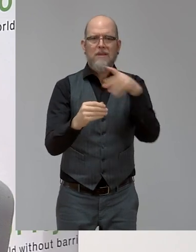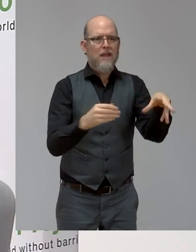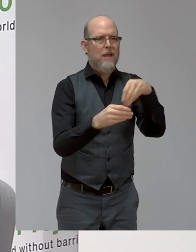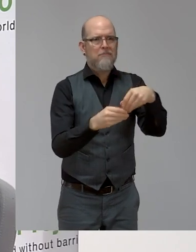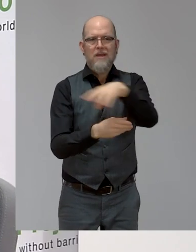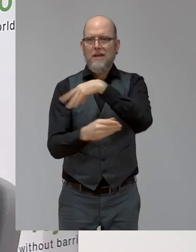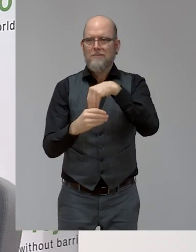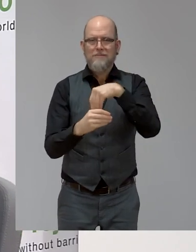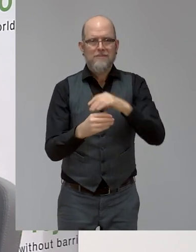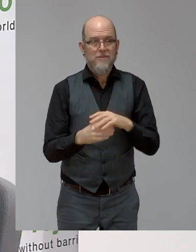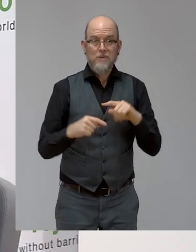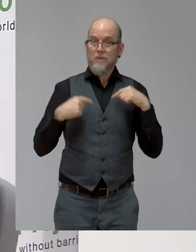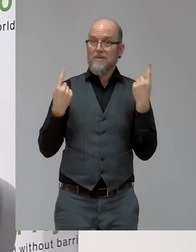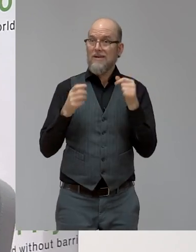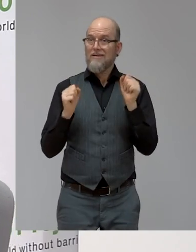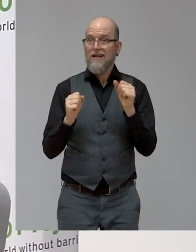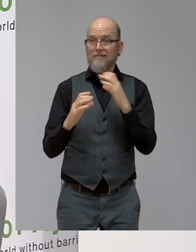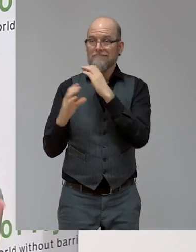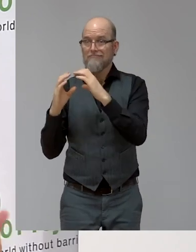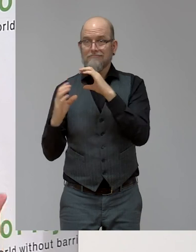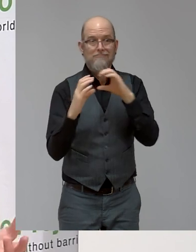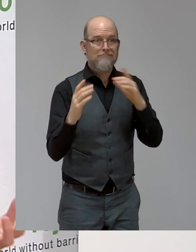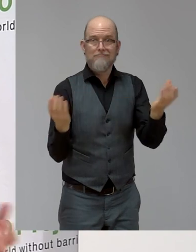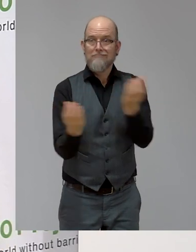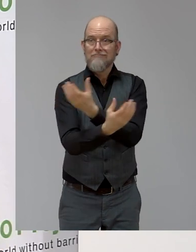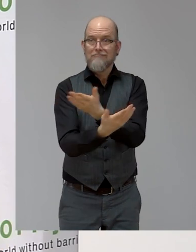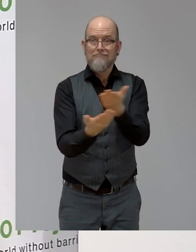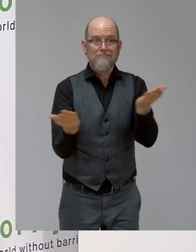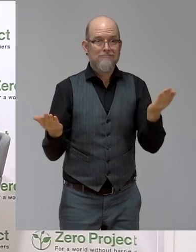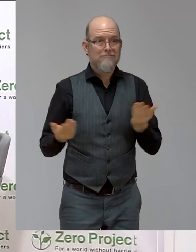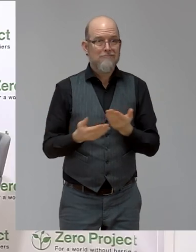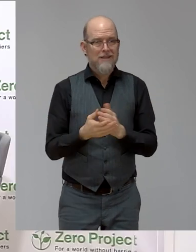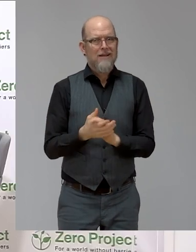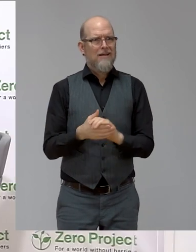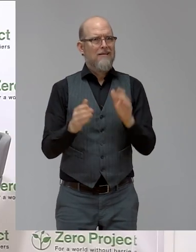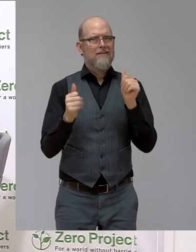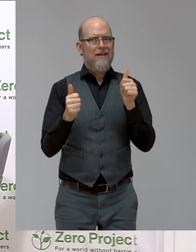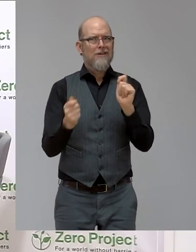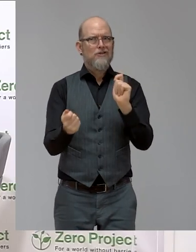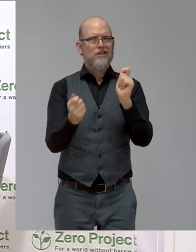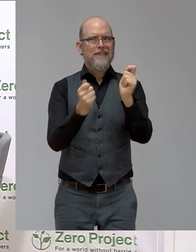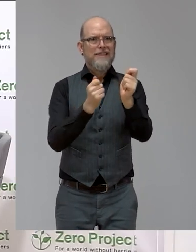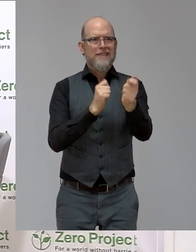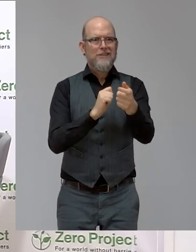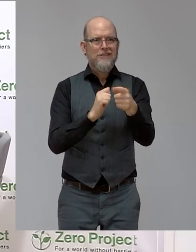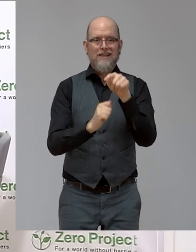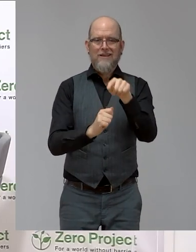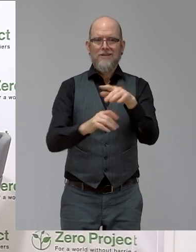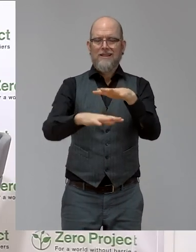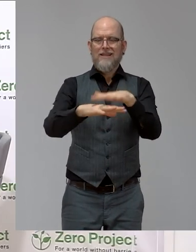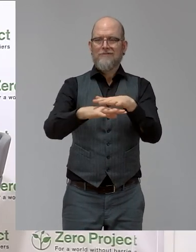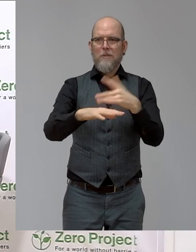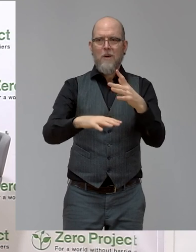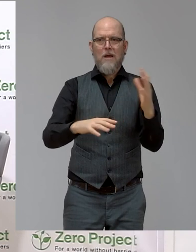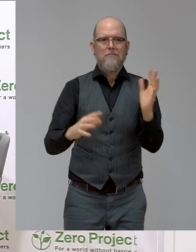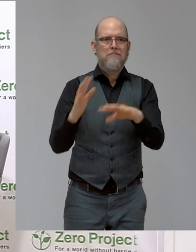connected and to be one of these great networks to bring about change. Johanna, thank you so much. You're